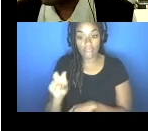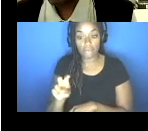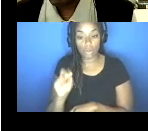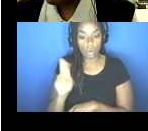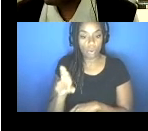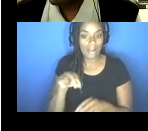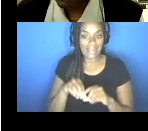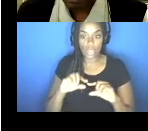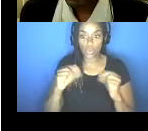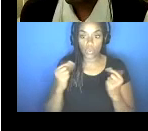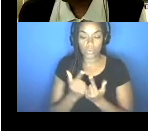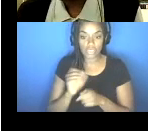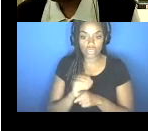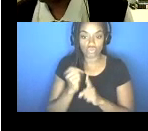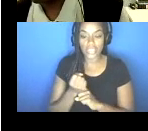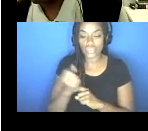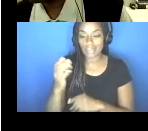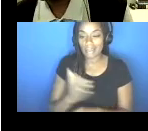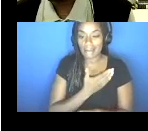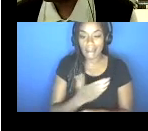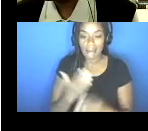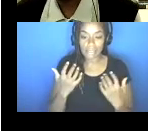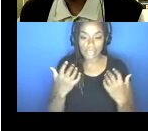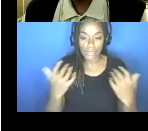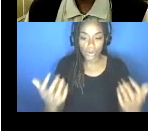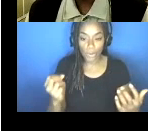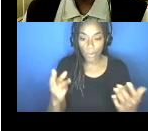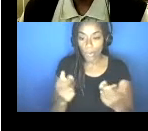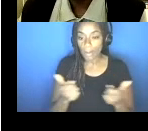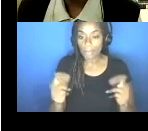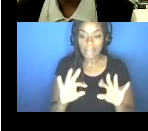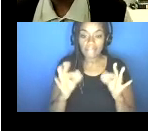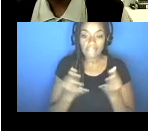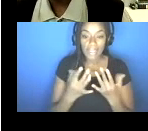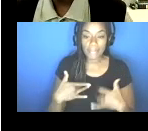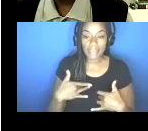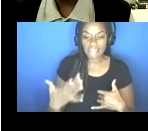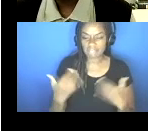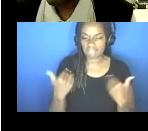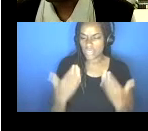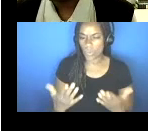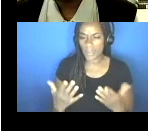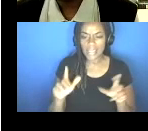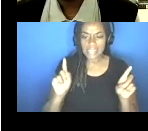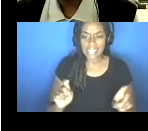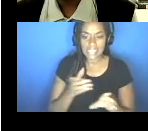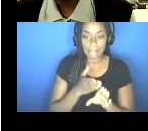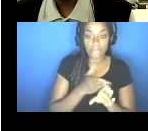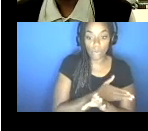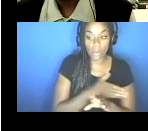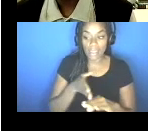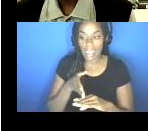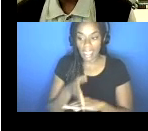a group setting, you know, at a concert or like at a big, you know, at a big family event or other things. Getting tested before and after is something